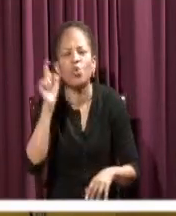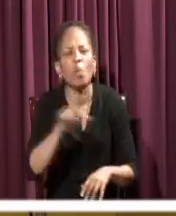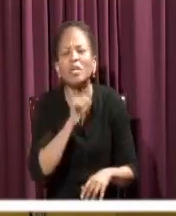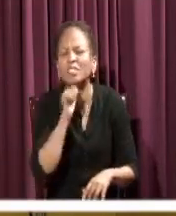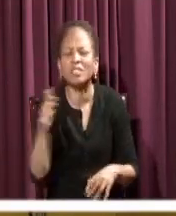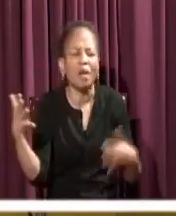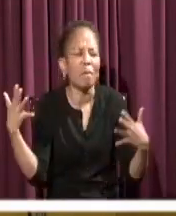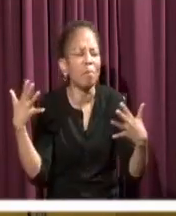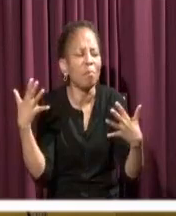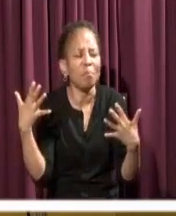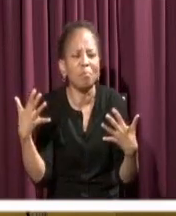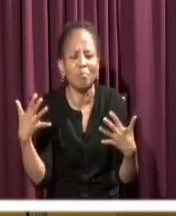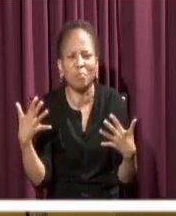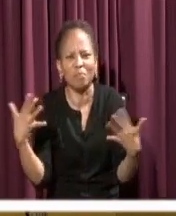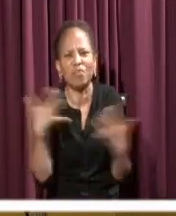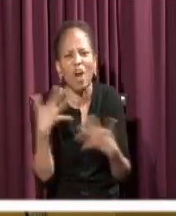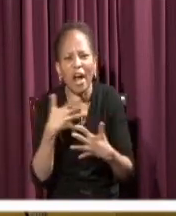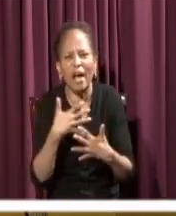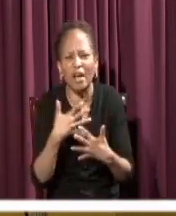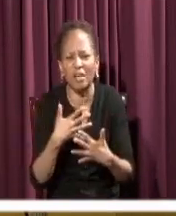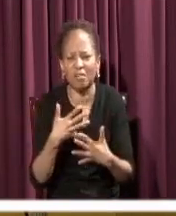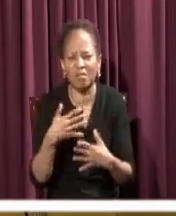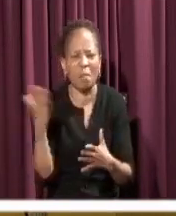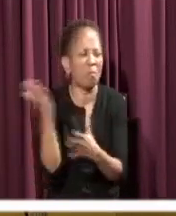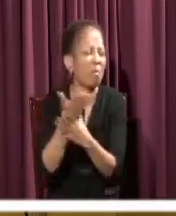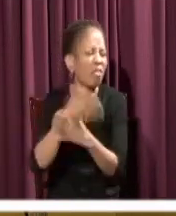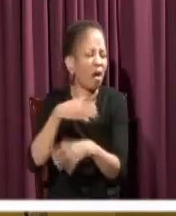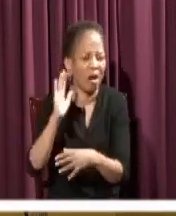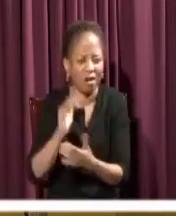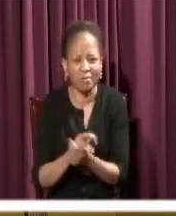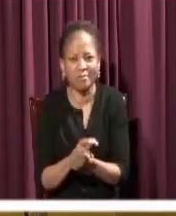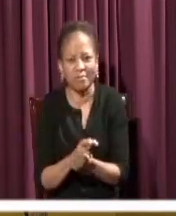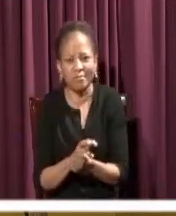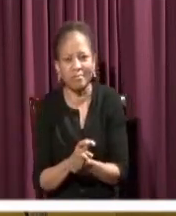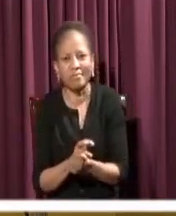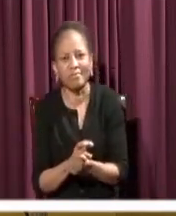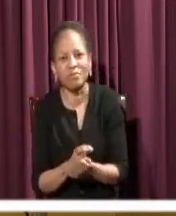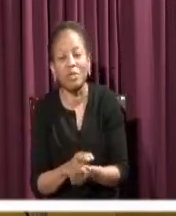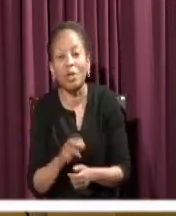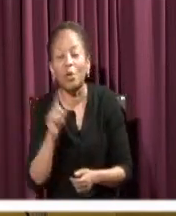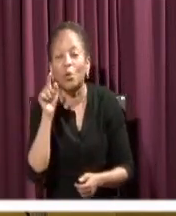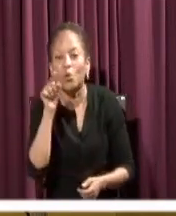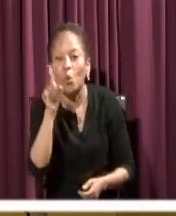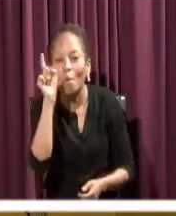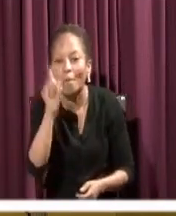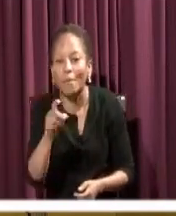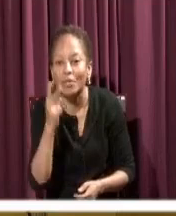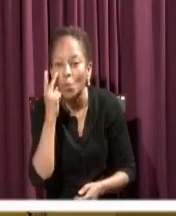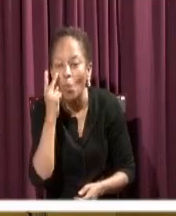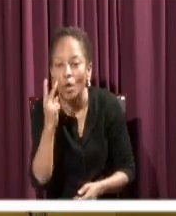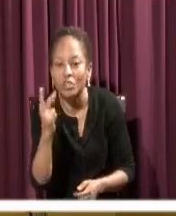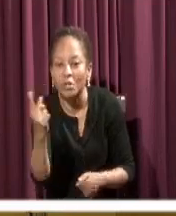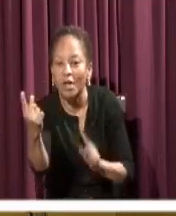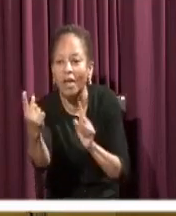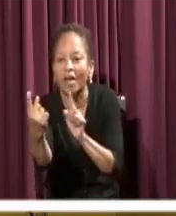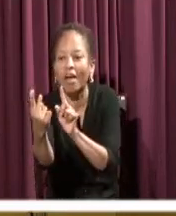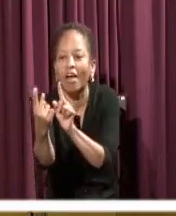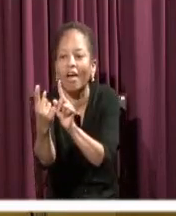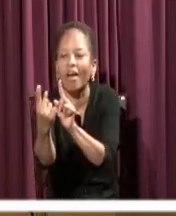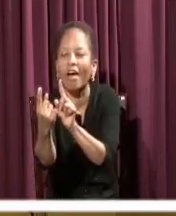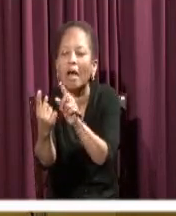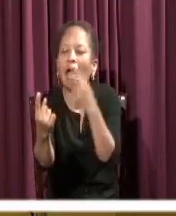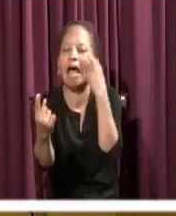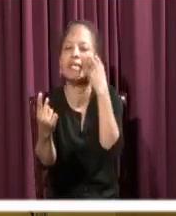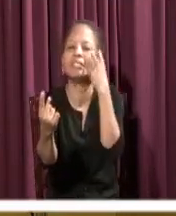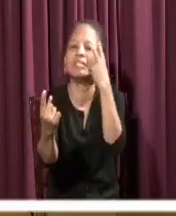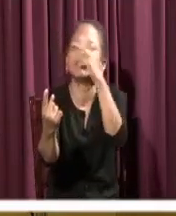And I answer anger for anger and gale force wind for gale force wind. You have to see the face of Christ in that one. And when you see the face